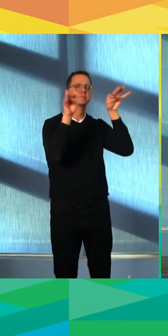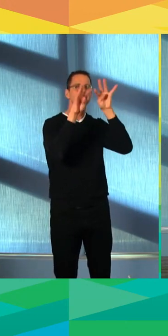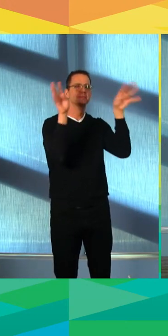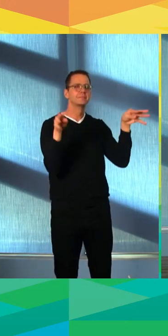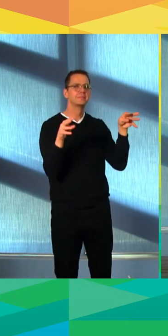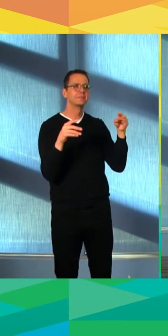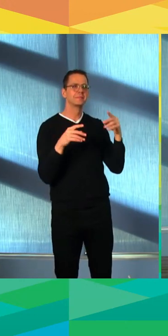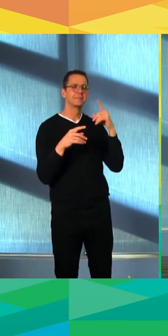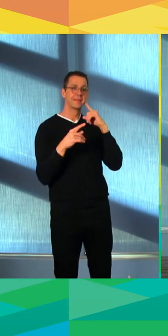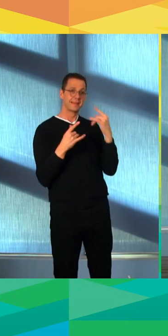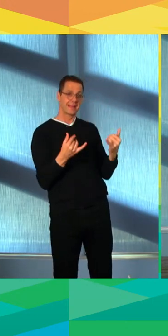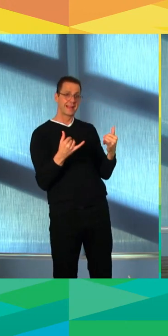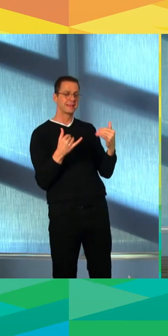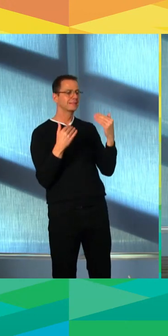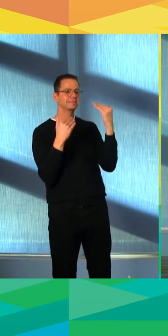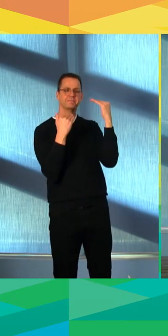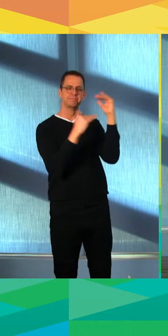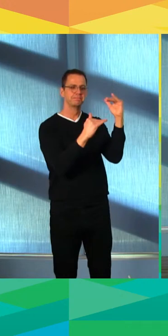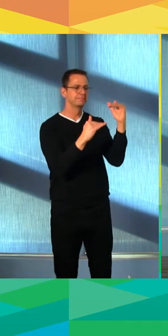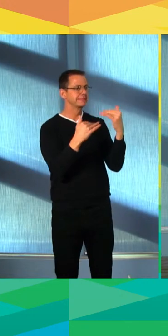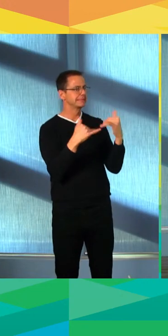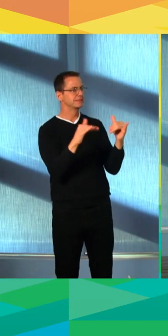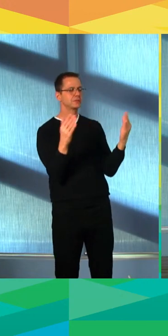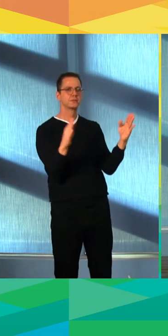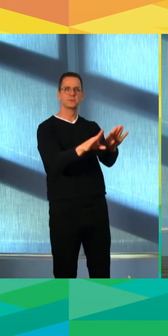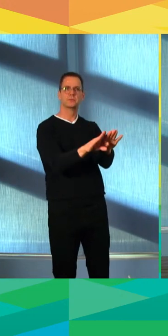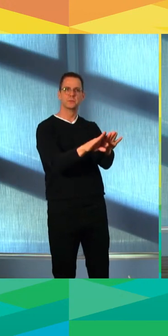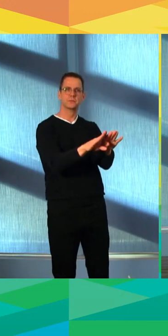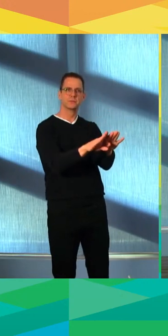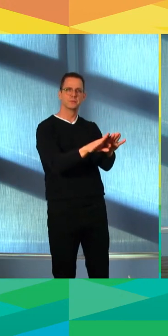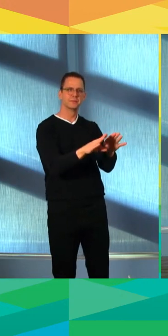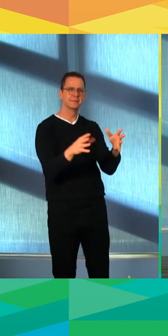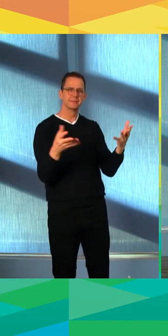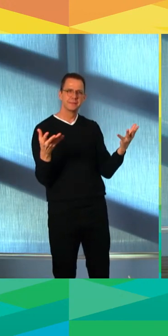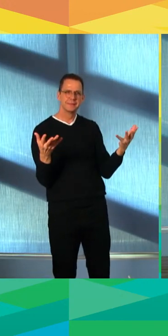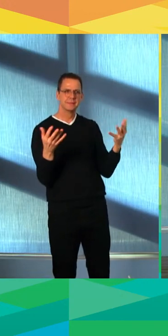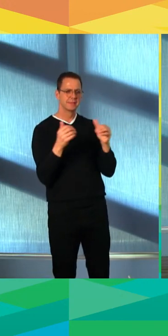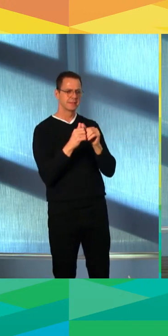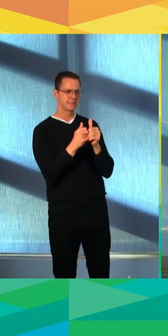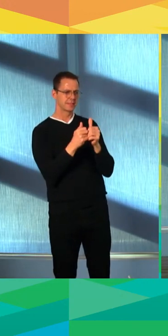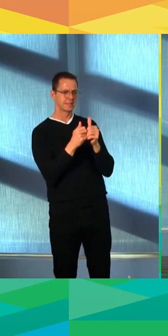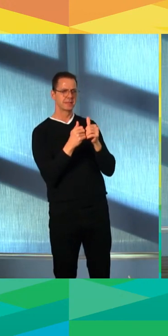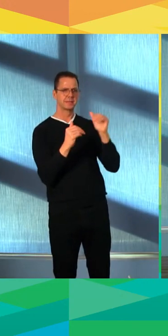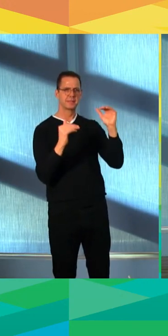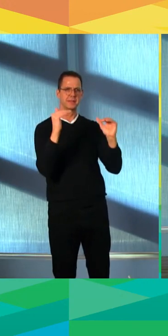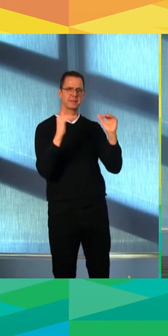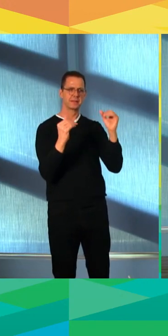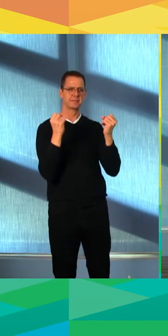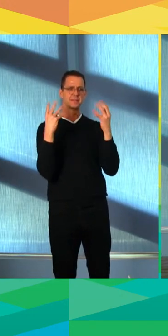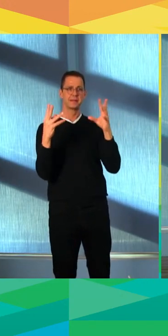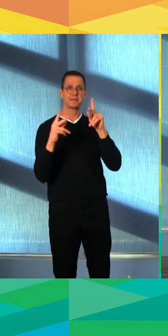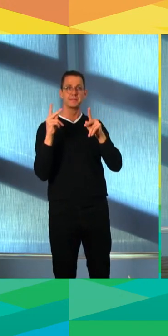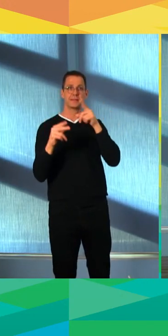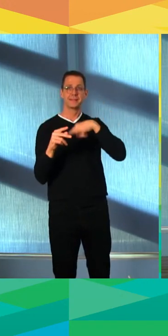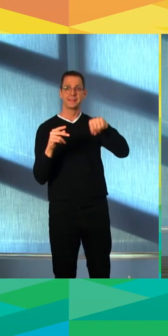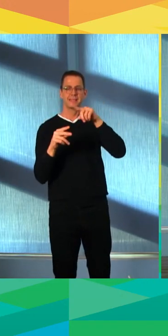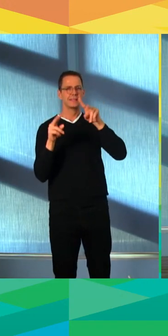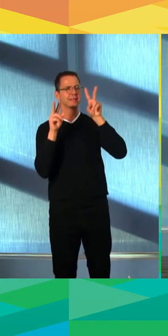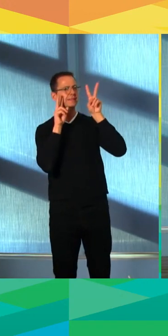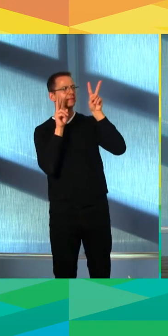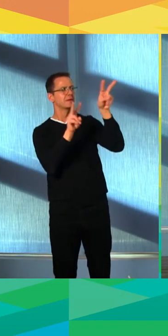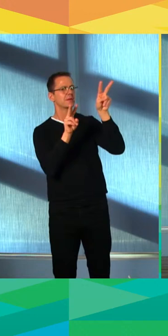How do you strike that balance between, you know, excitement for the summer and tempering expectations?